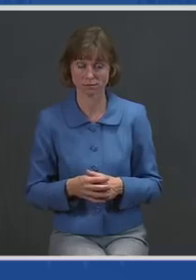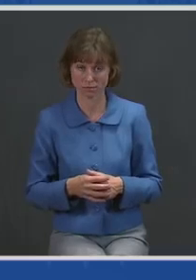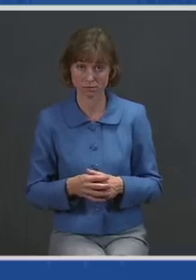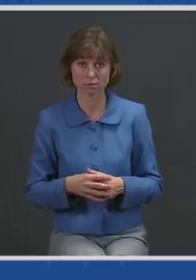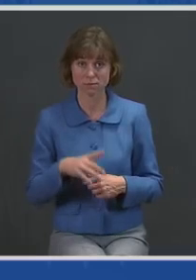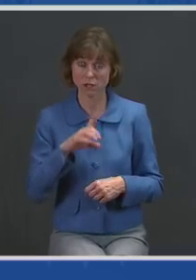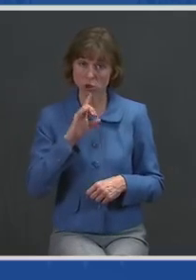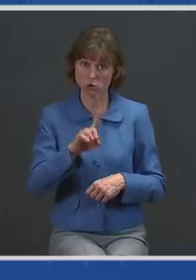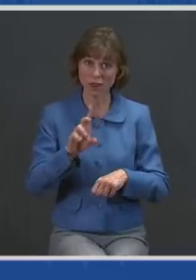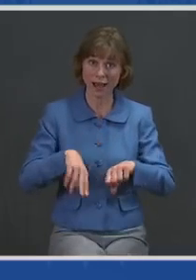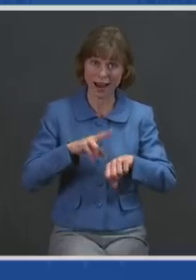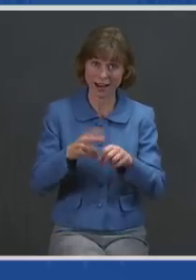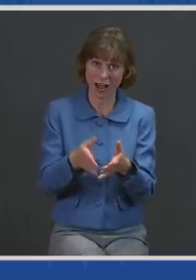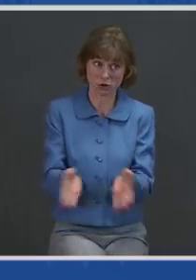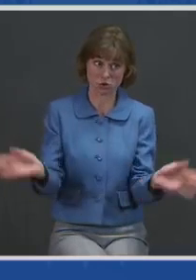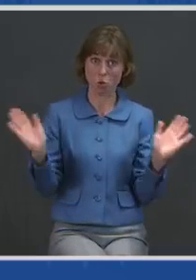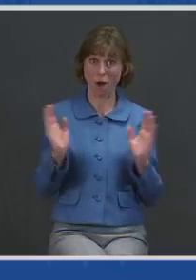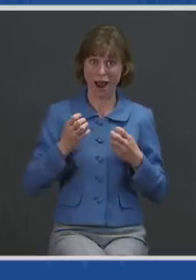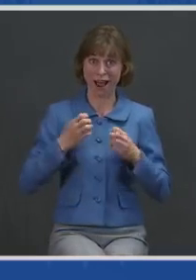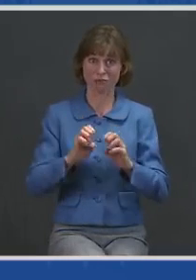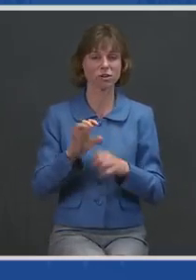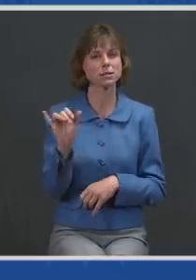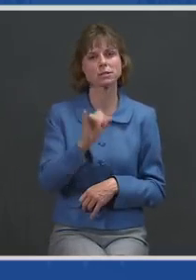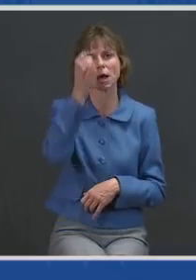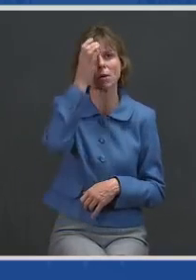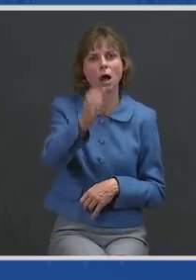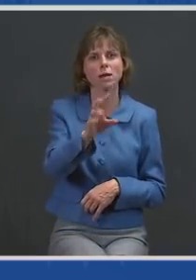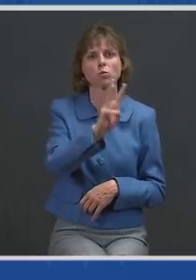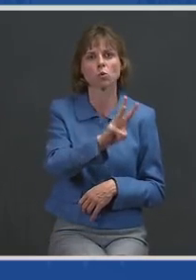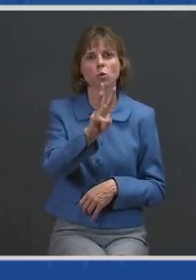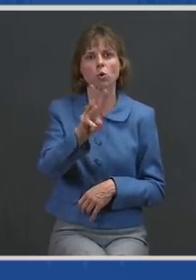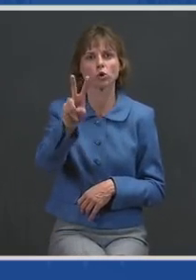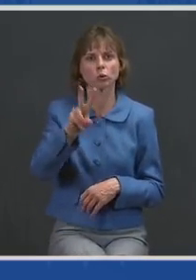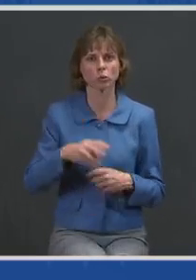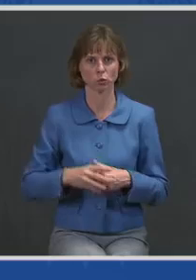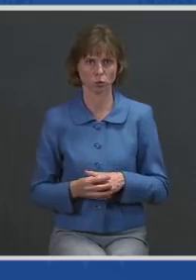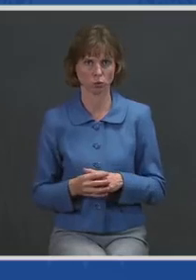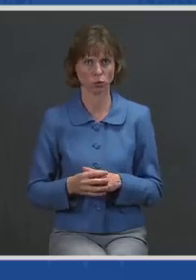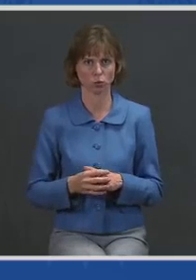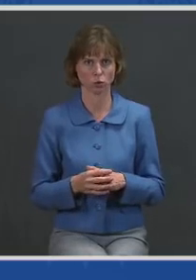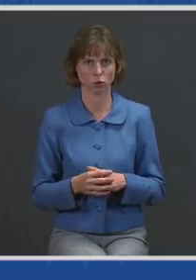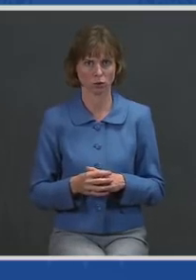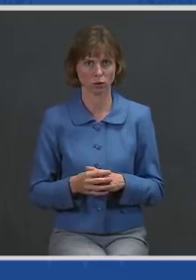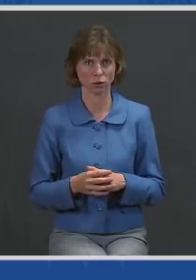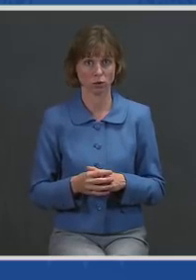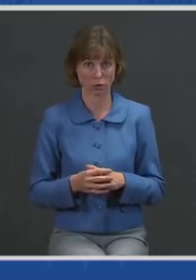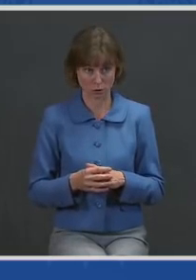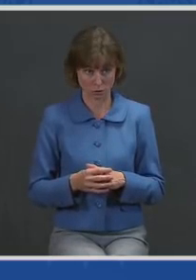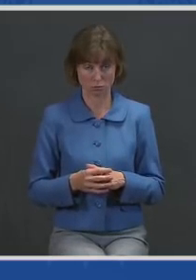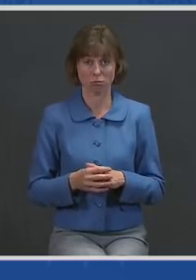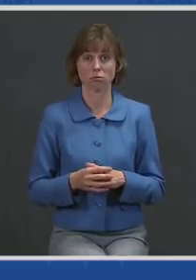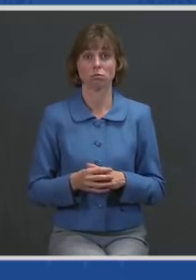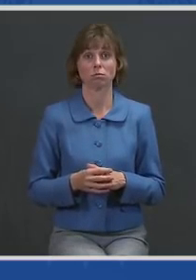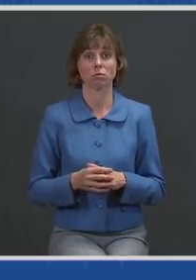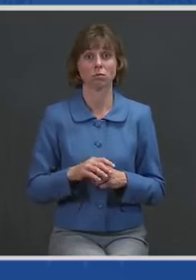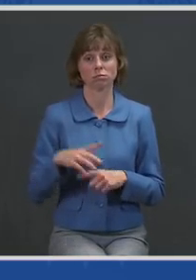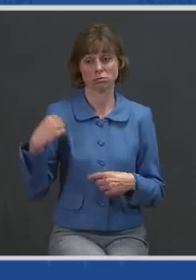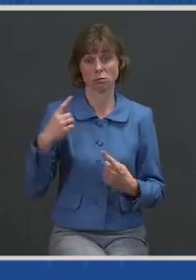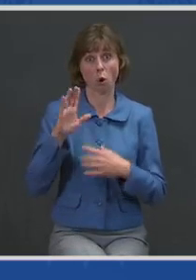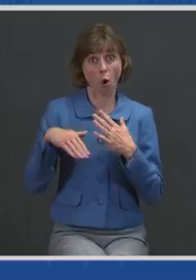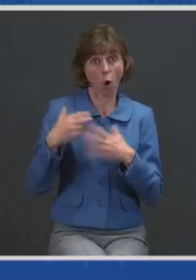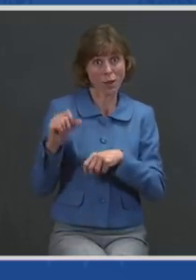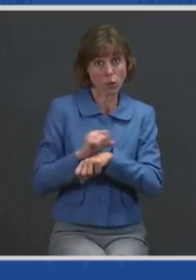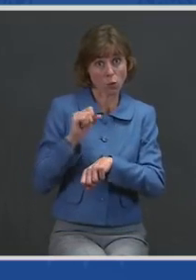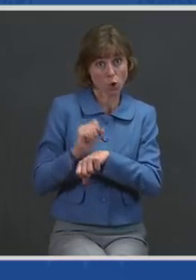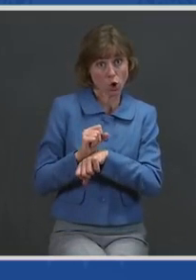just like we saw during World War II. Now, because all the work we've done, we'll have enough